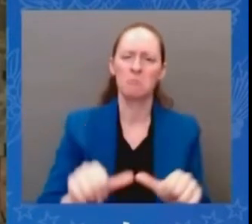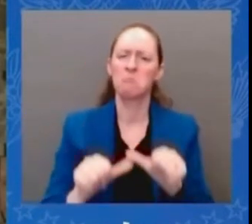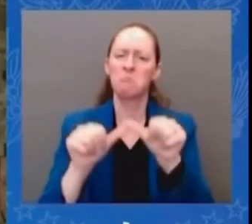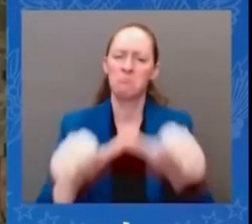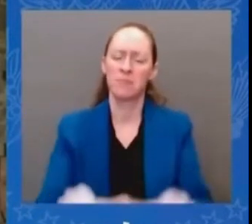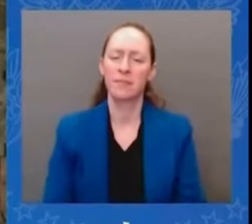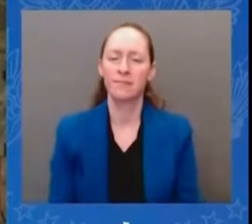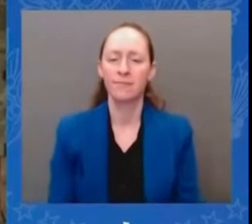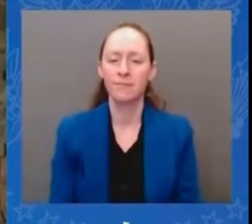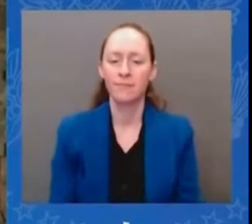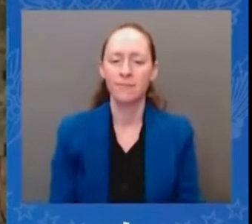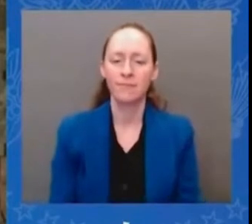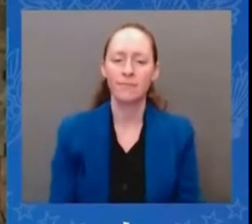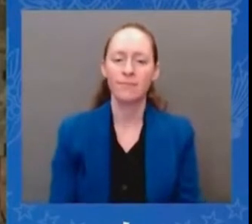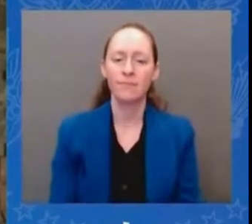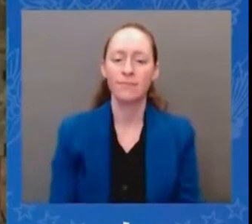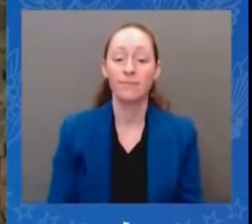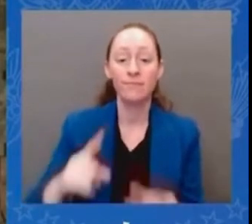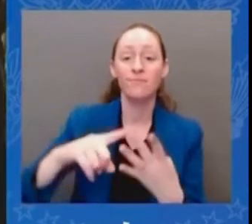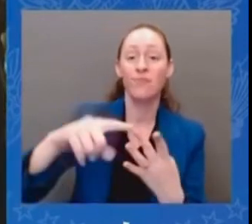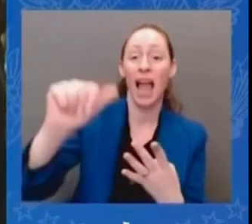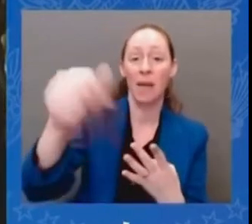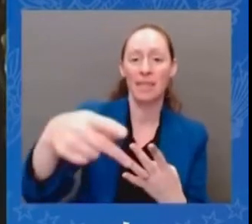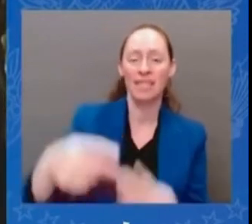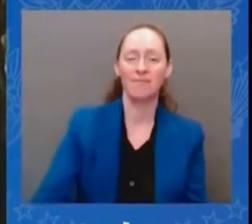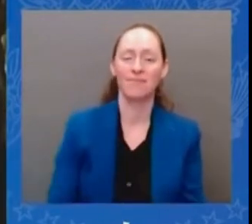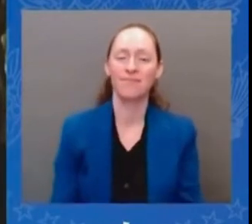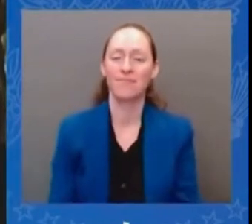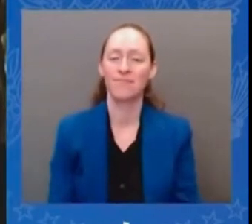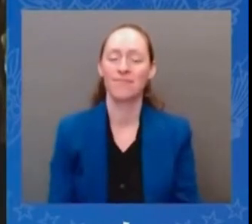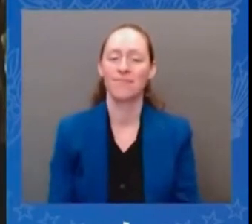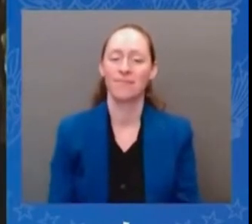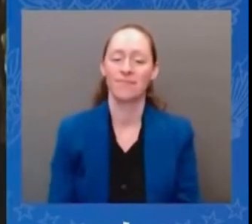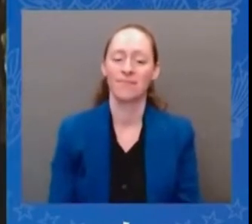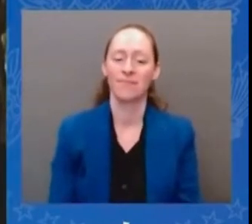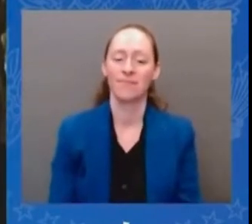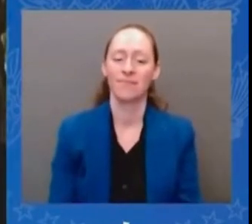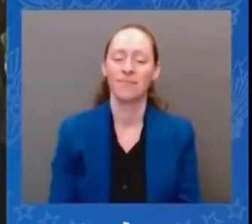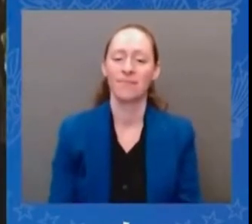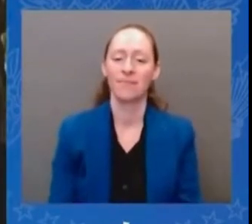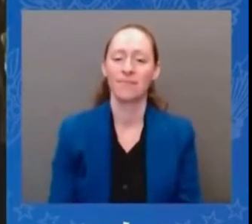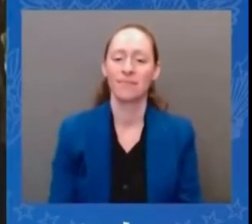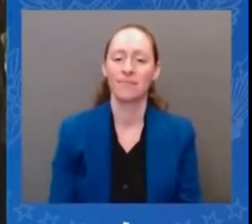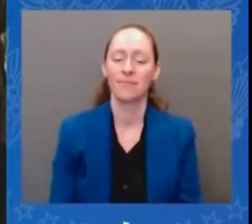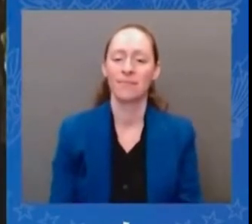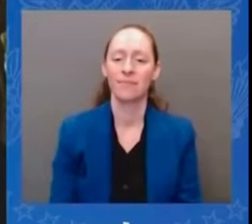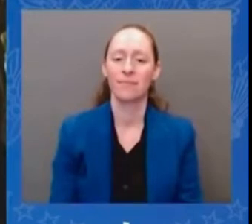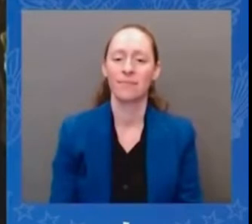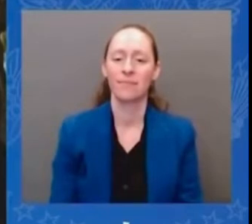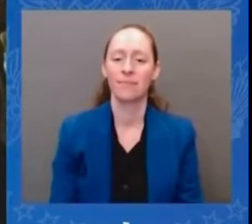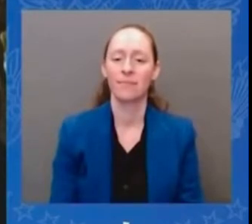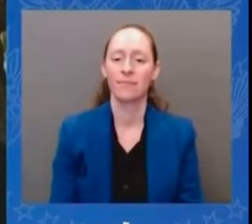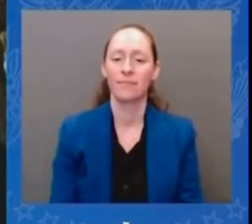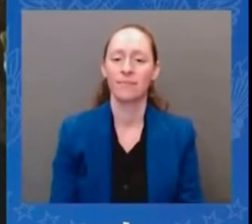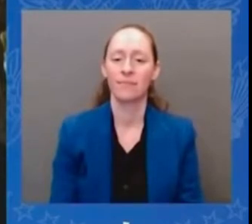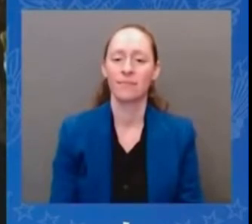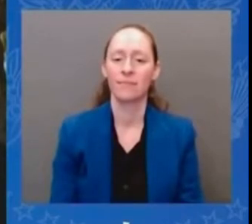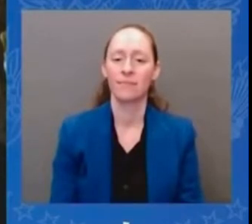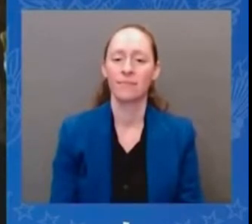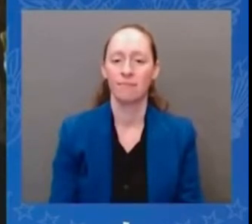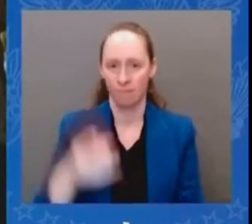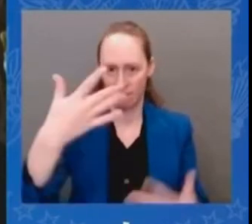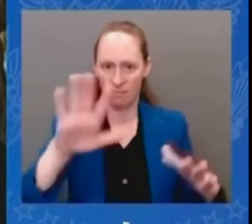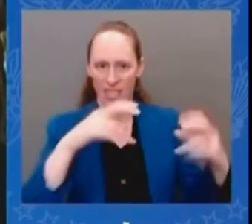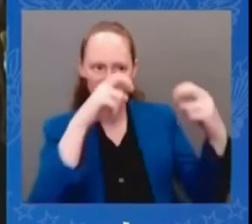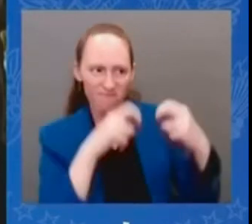mr president um you met with president xi and you met with him face to face after he had unquestionably consolidated his power at home